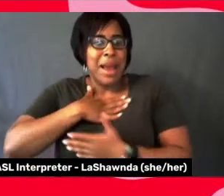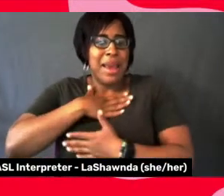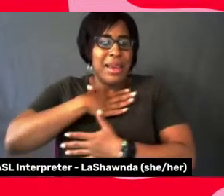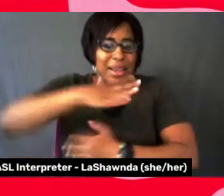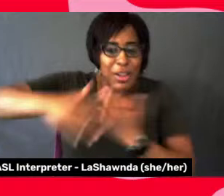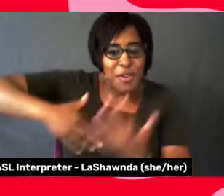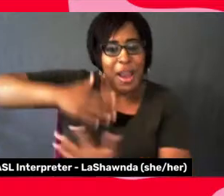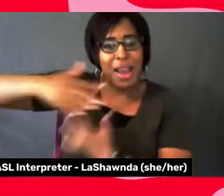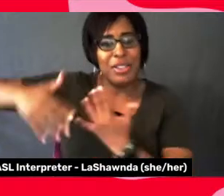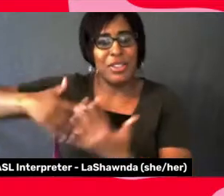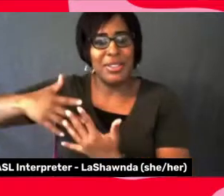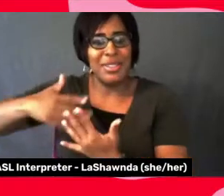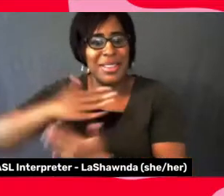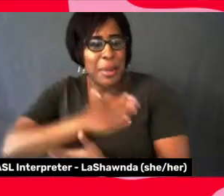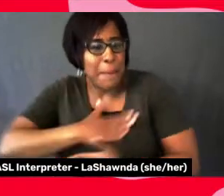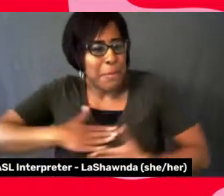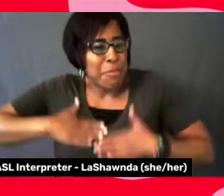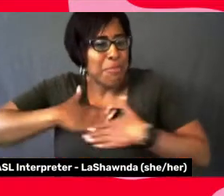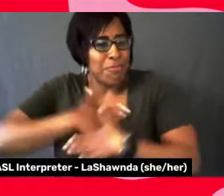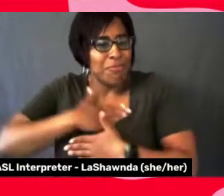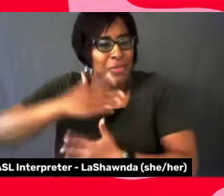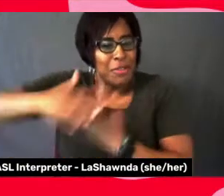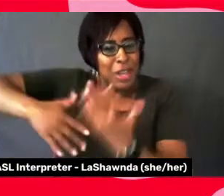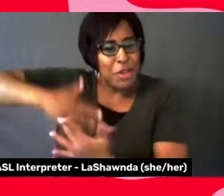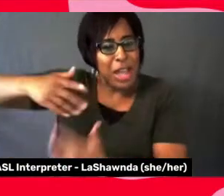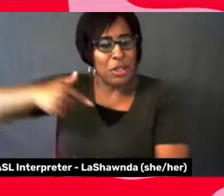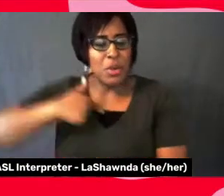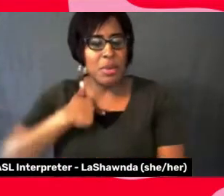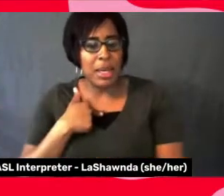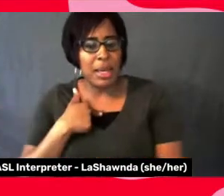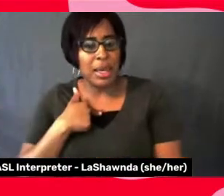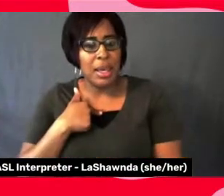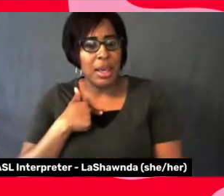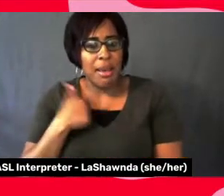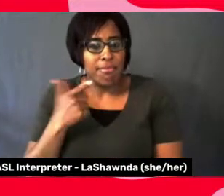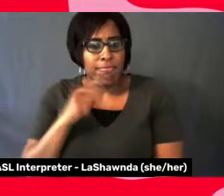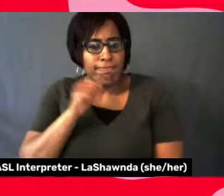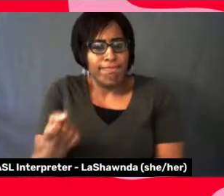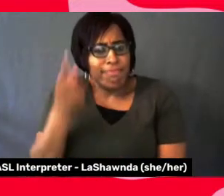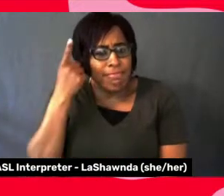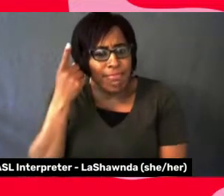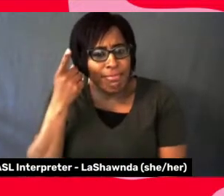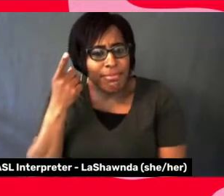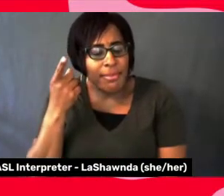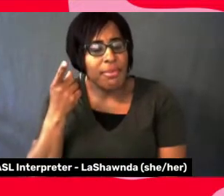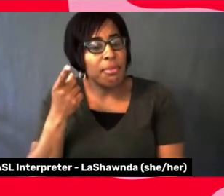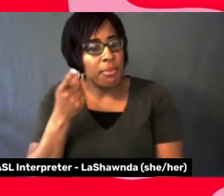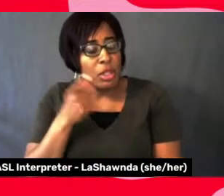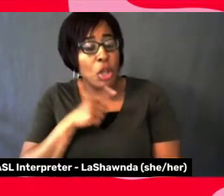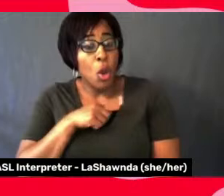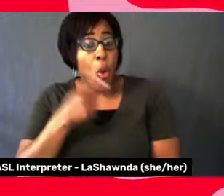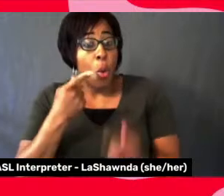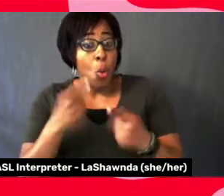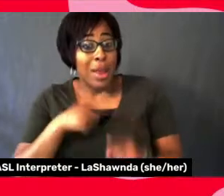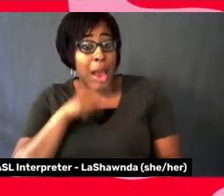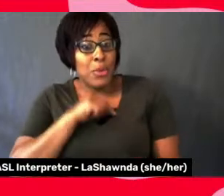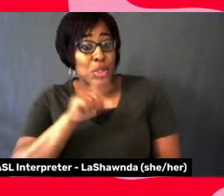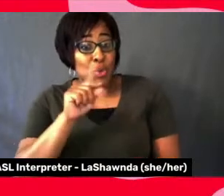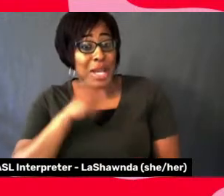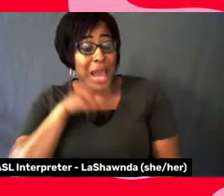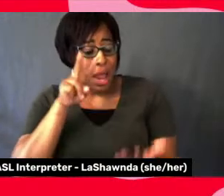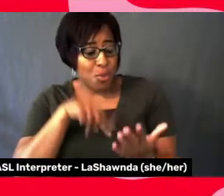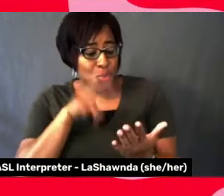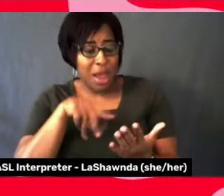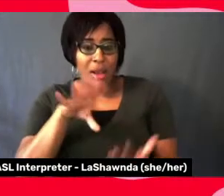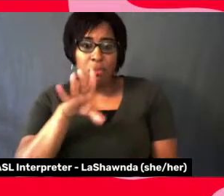I read that when I was like 20 years old and it has stayed with me forever because it's